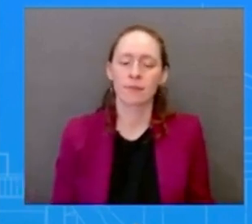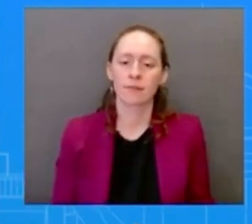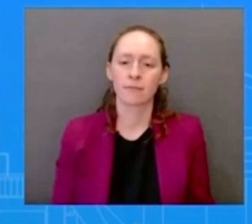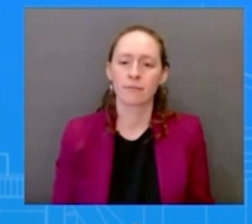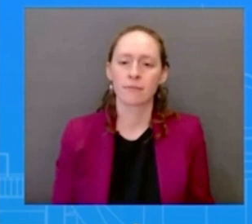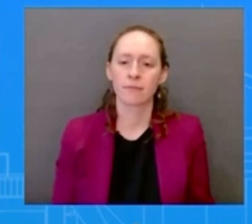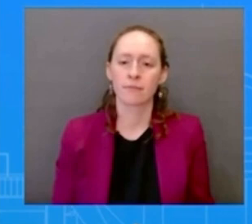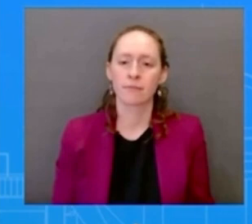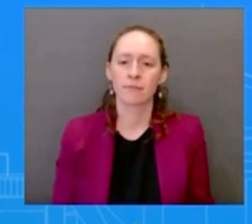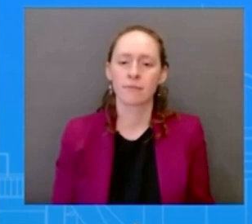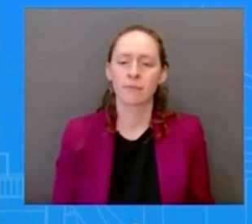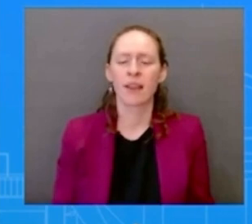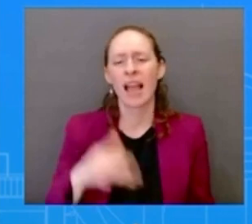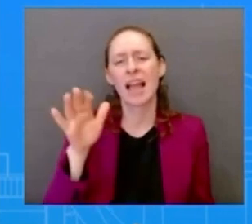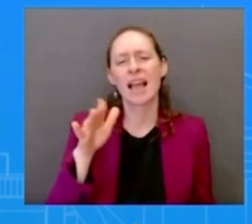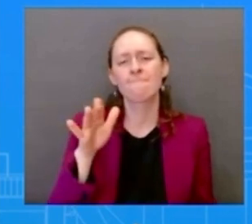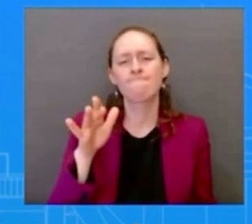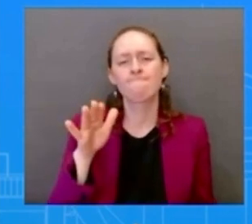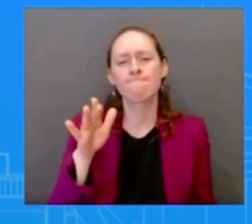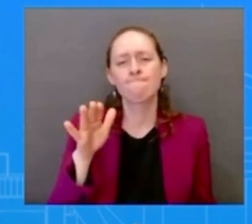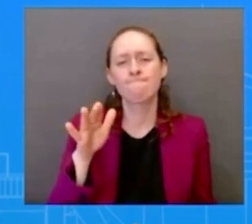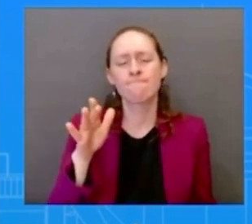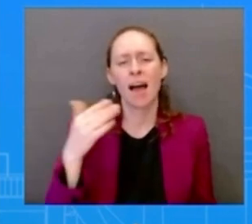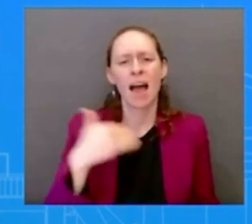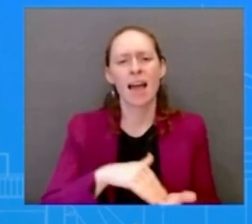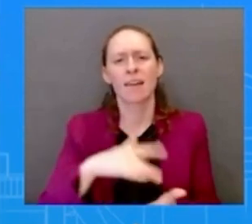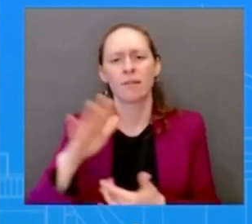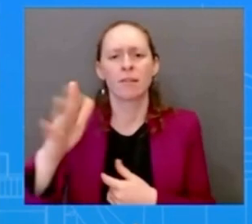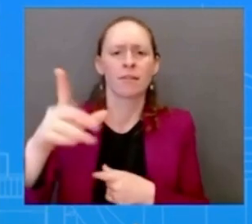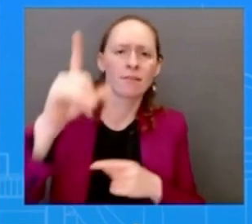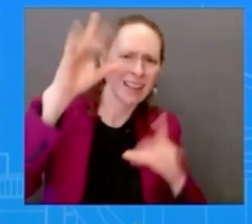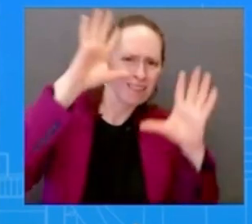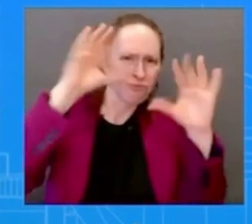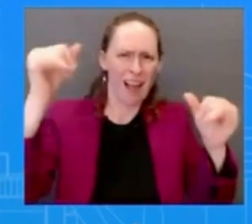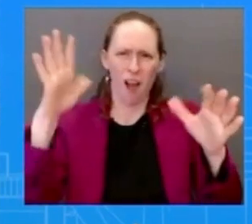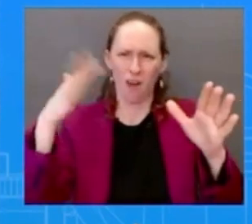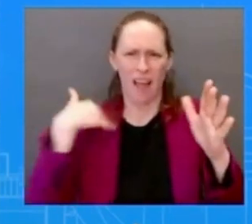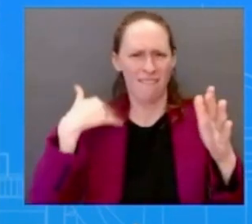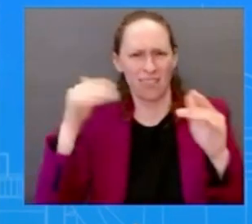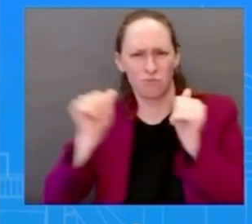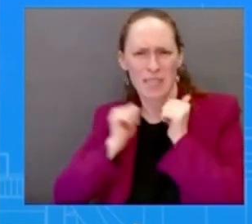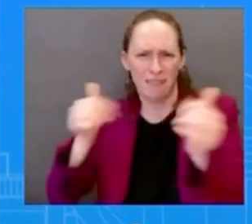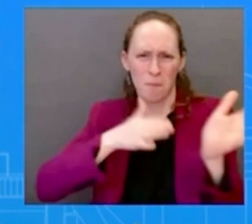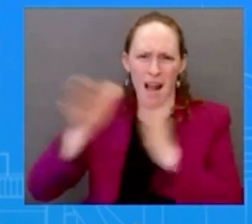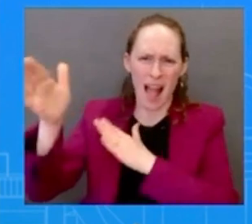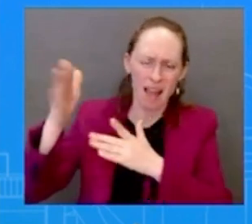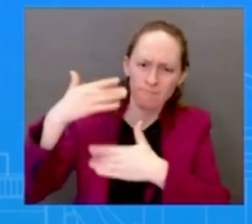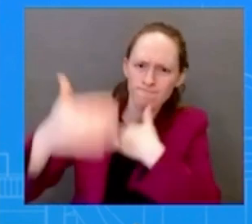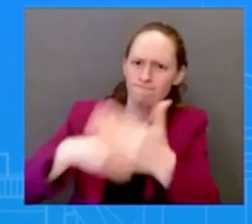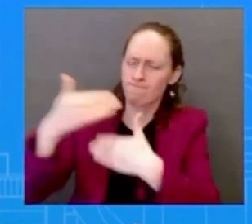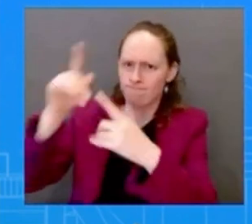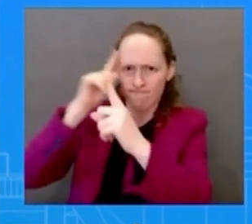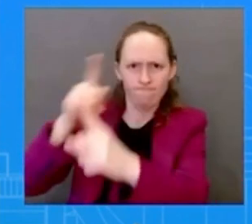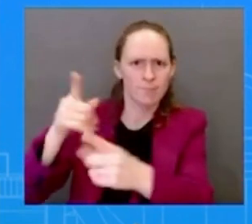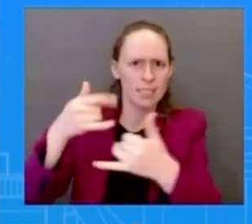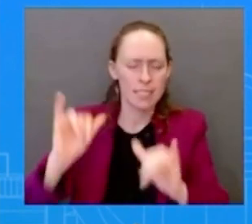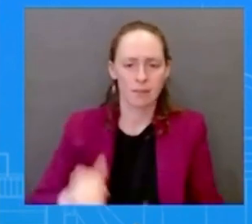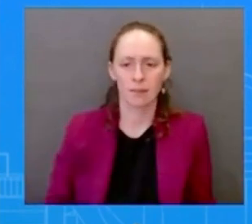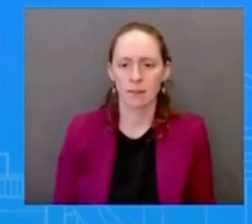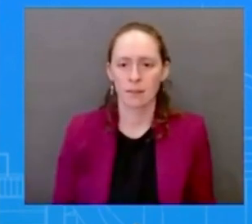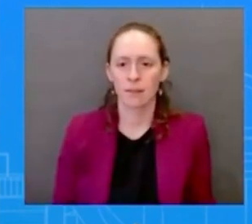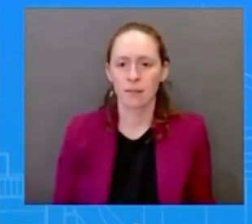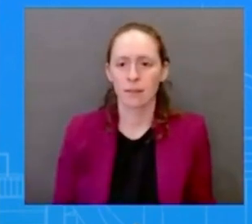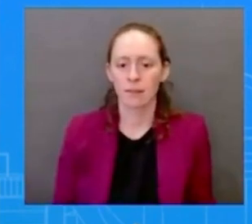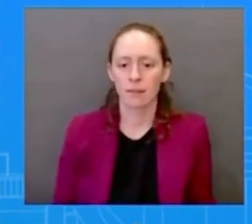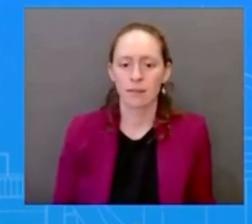climate agenda in the u.s history and he's going to continue to do that and do you have a reaction or response to the two lawsuits filed by conservation groups